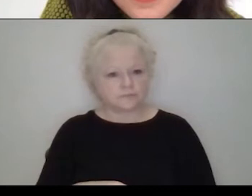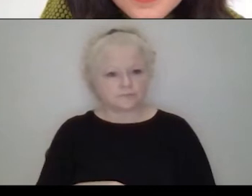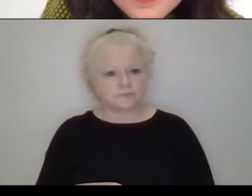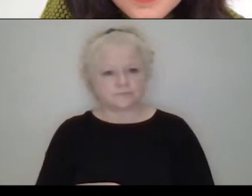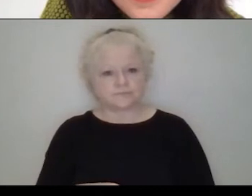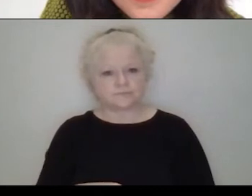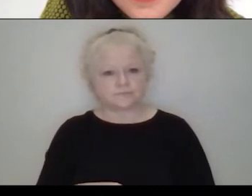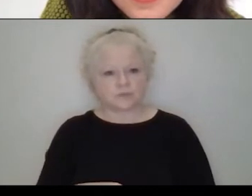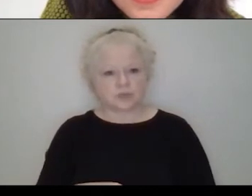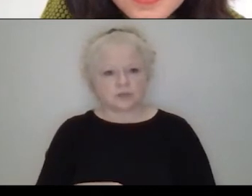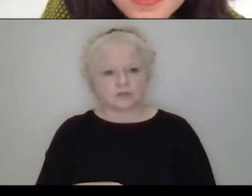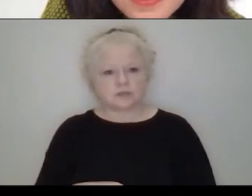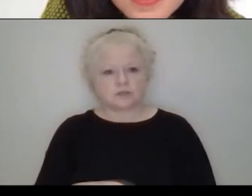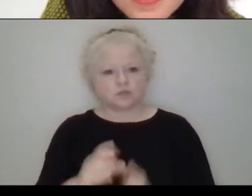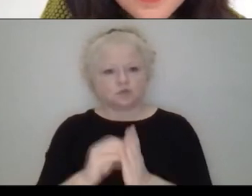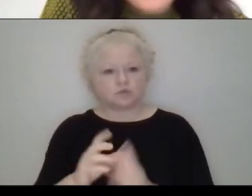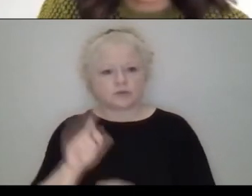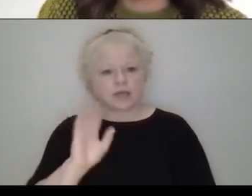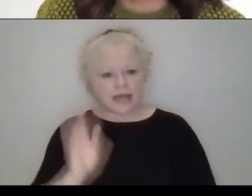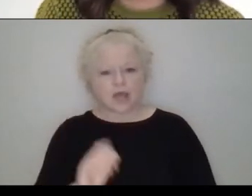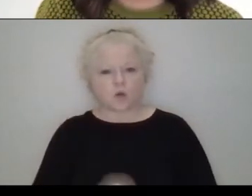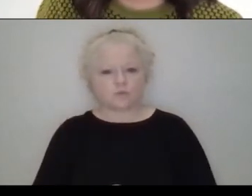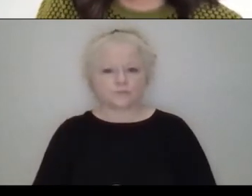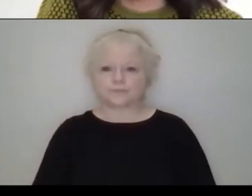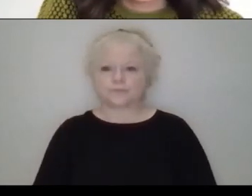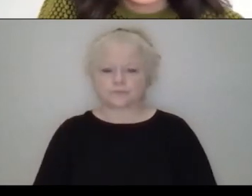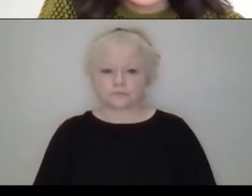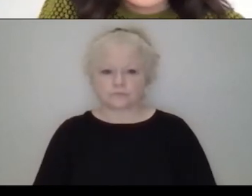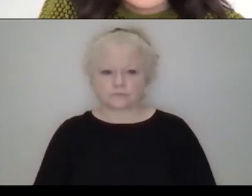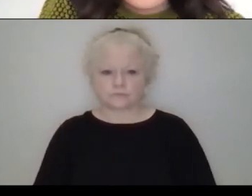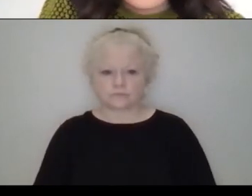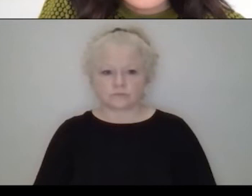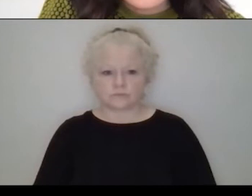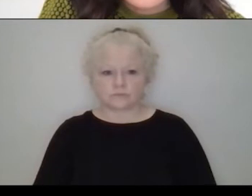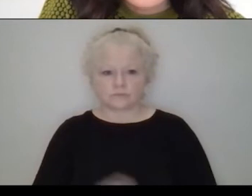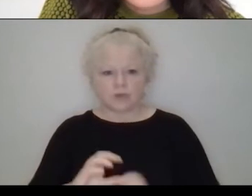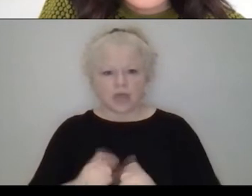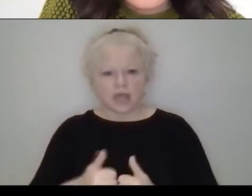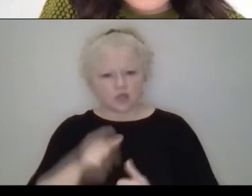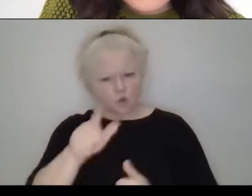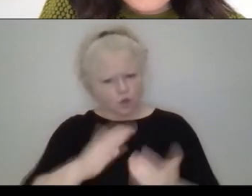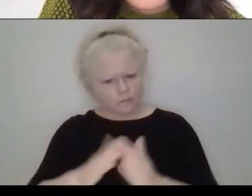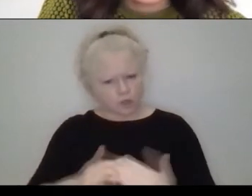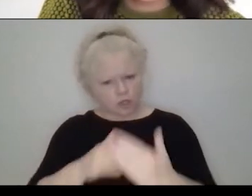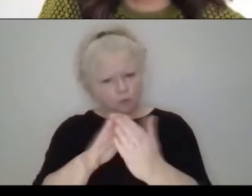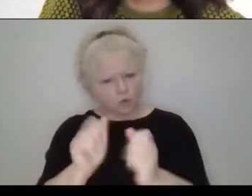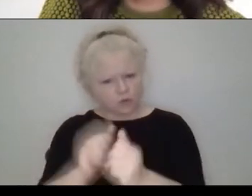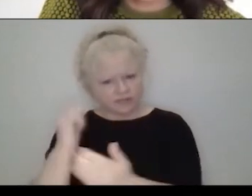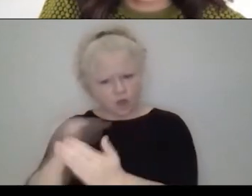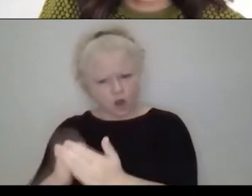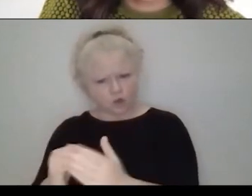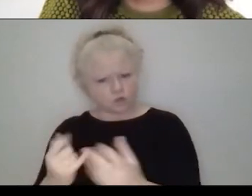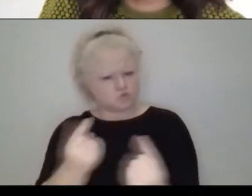Cisneros, hi, hola. She says, how is your community approach to these artisans? I wonder, does the community kind of know